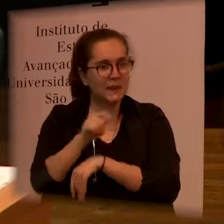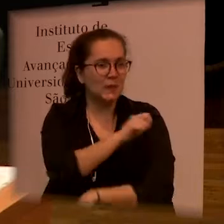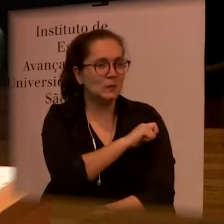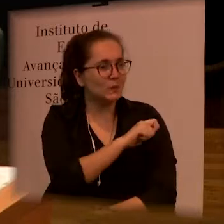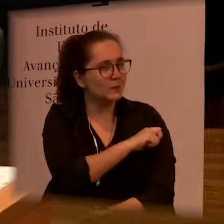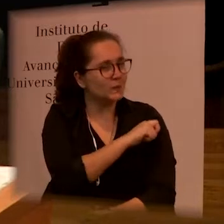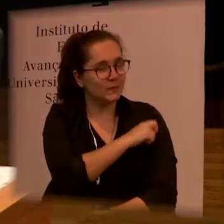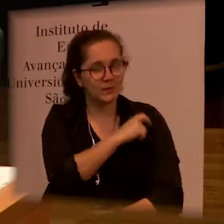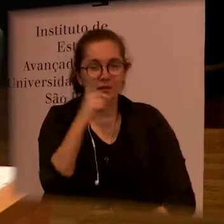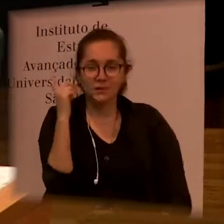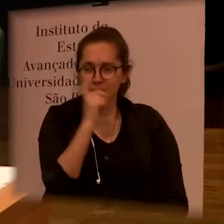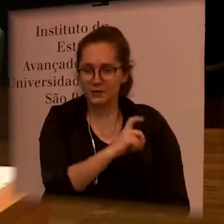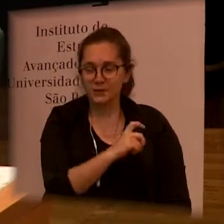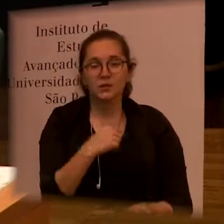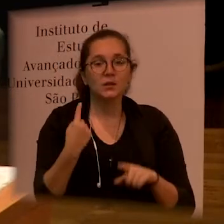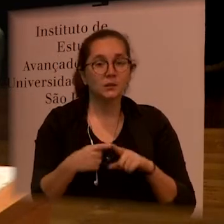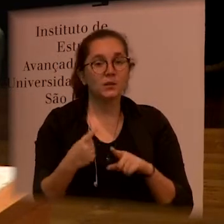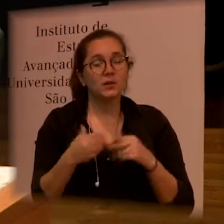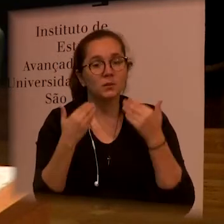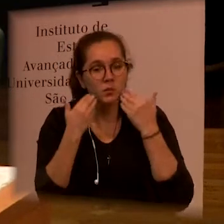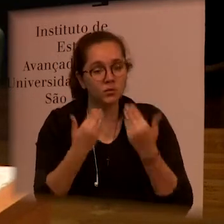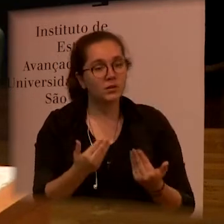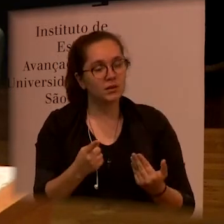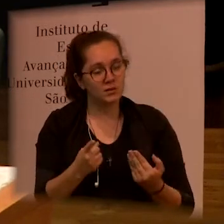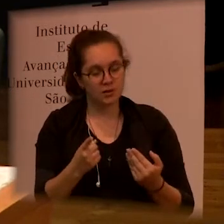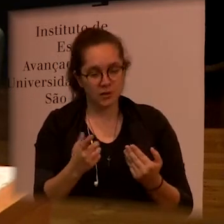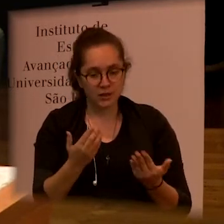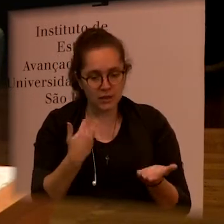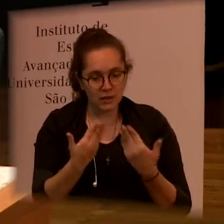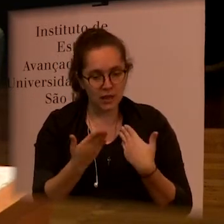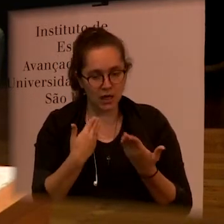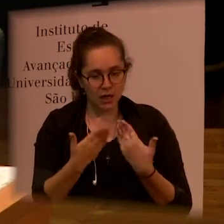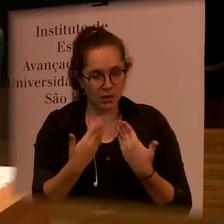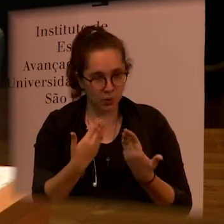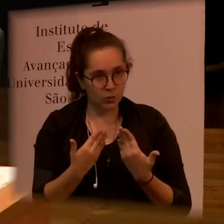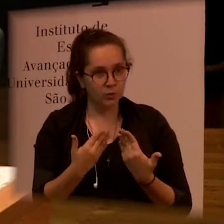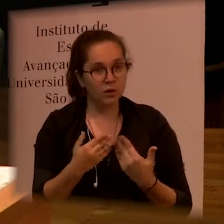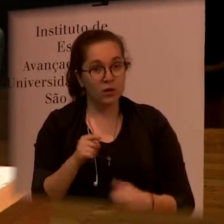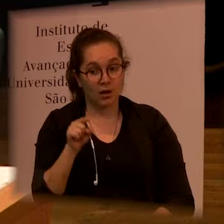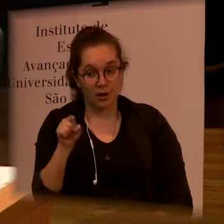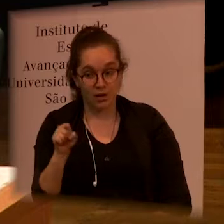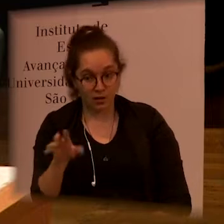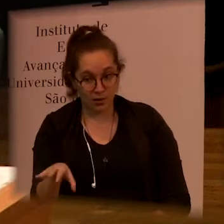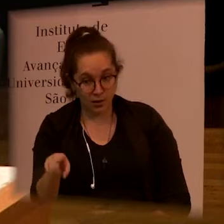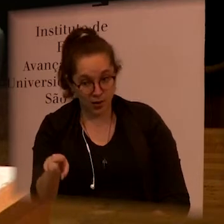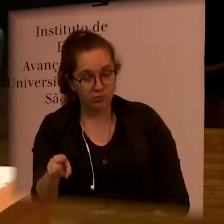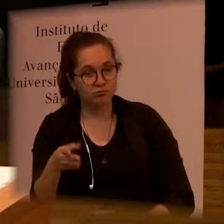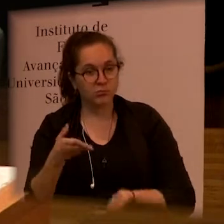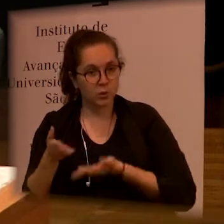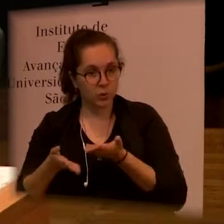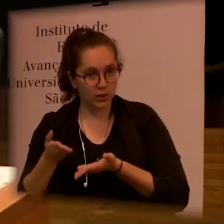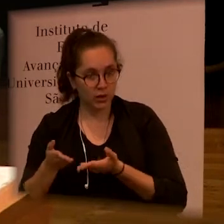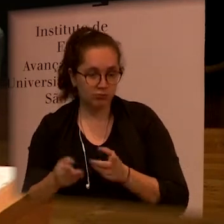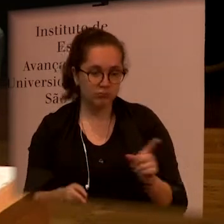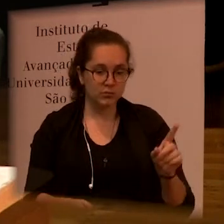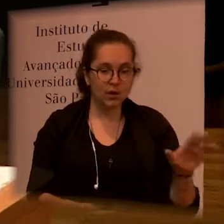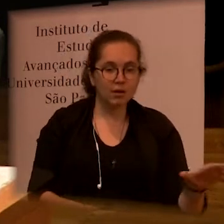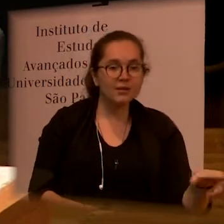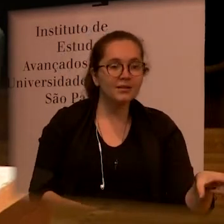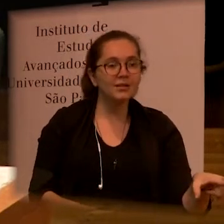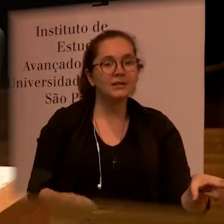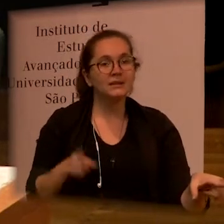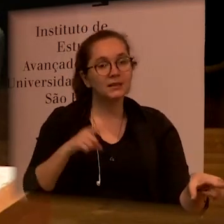students because we would like this to establish this kind of dialogue between the one who is there to take care